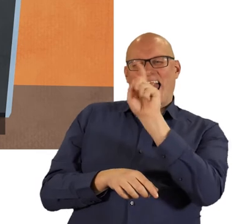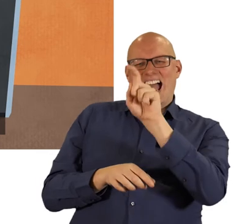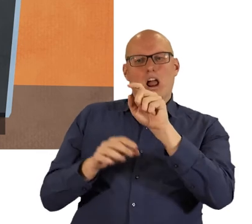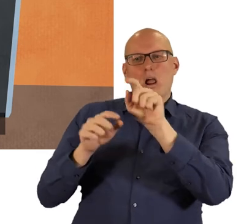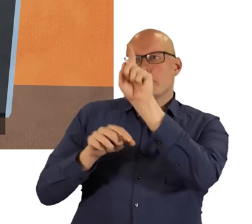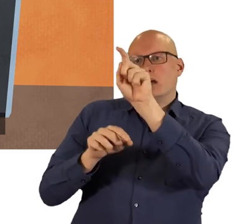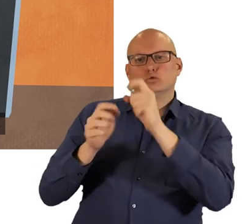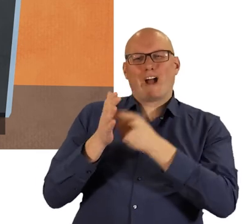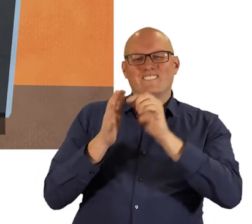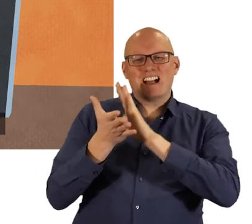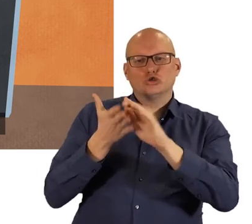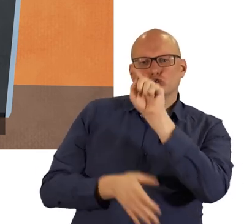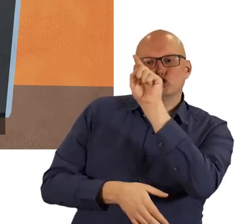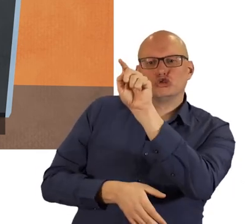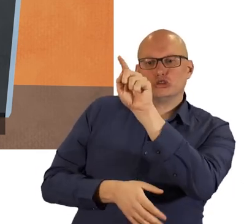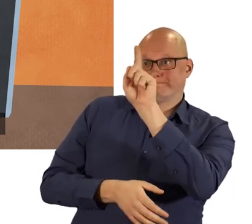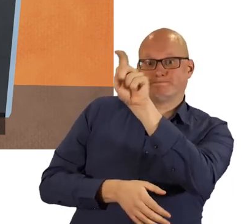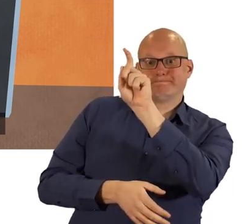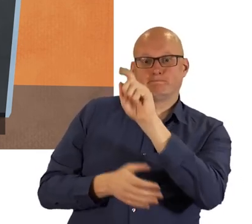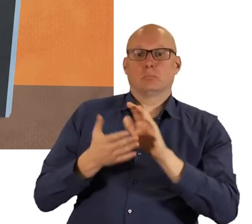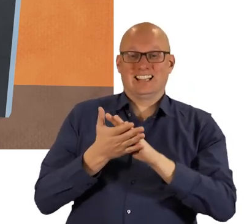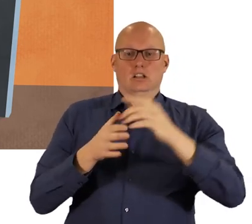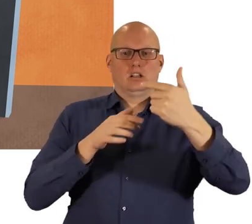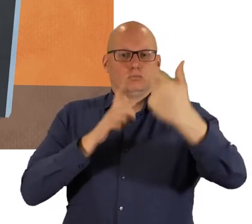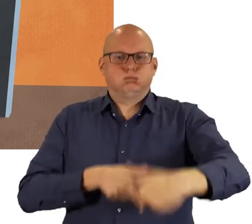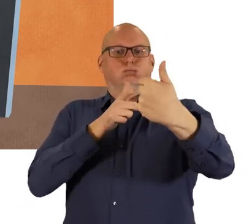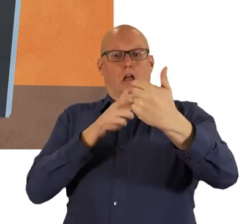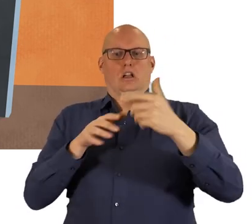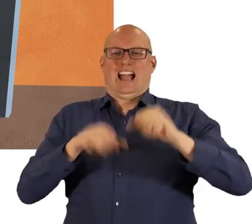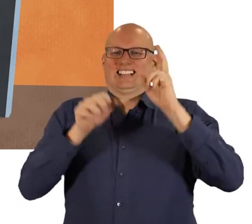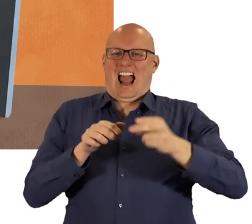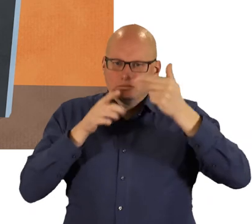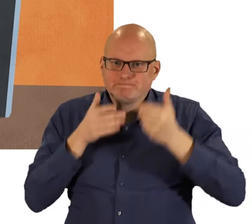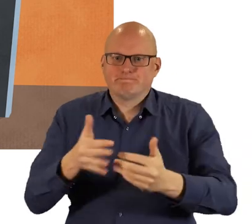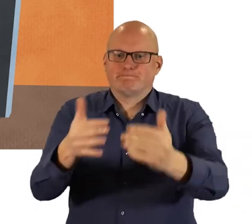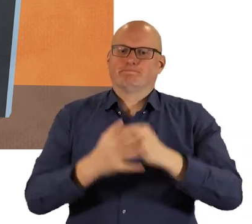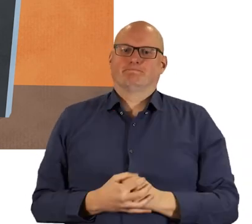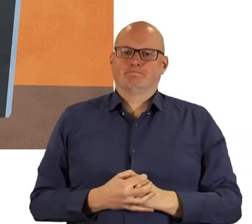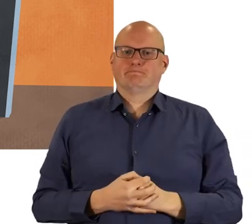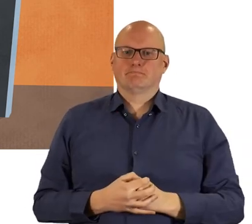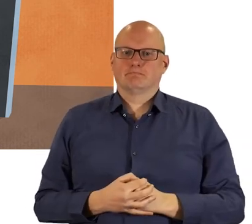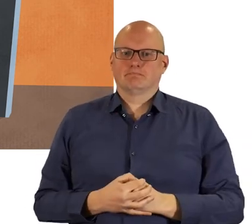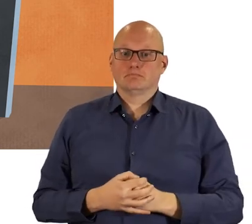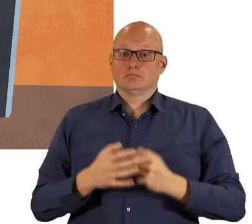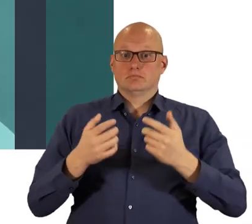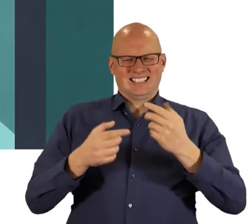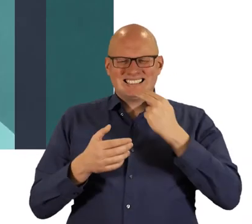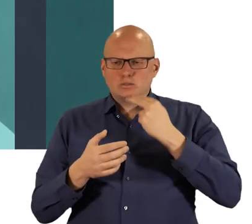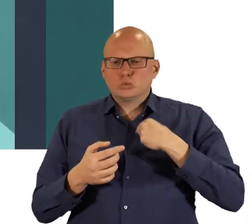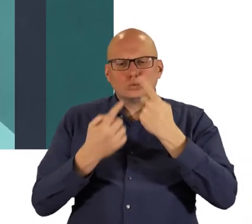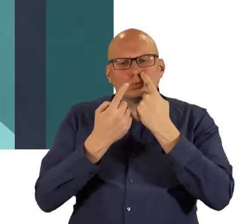simply click the refresh button at the top of the screen this restarts the call exactly where you left off